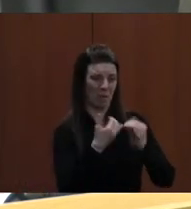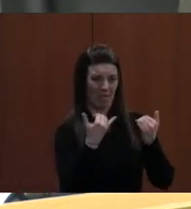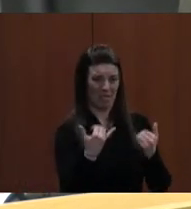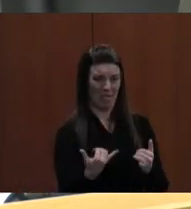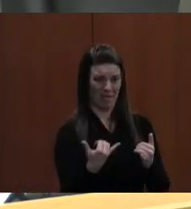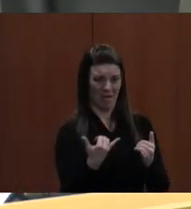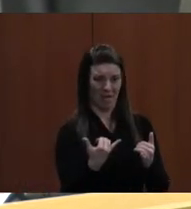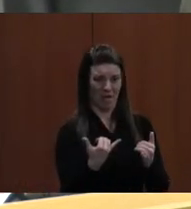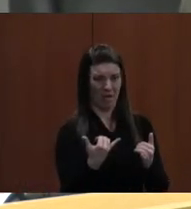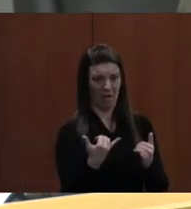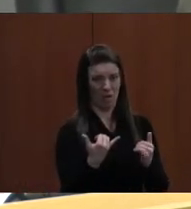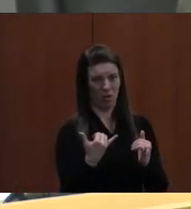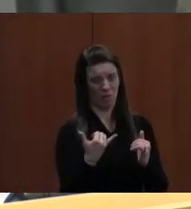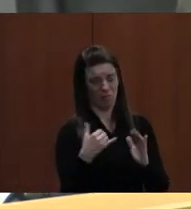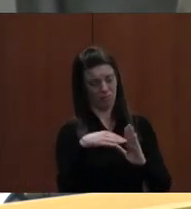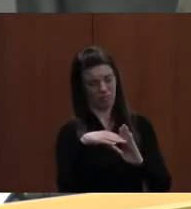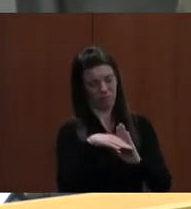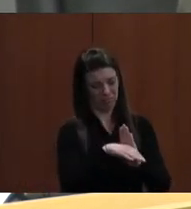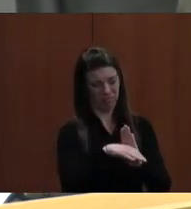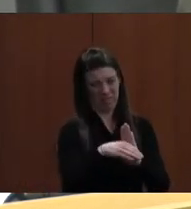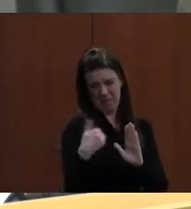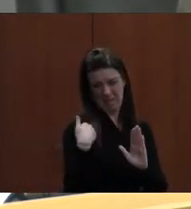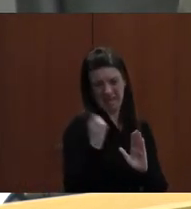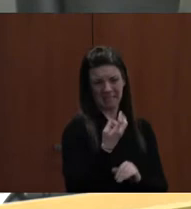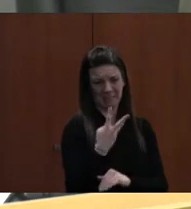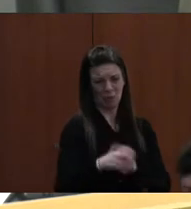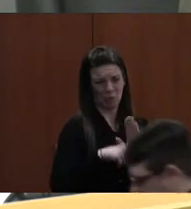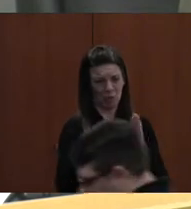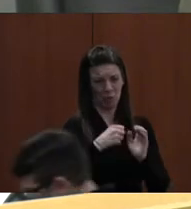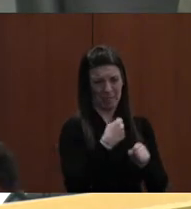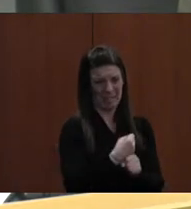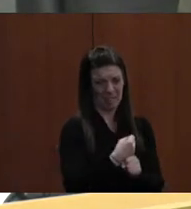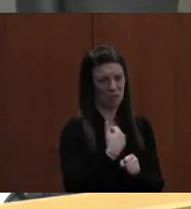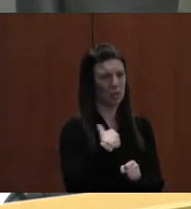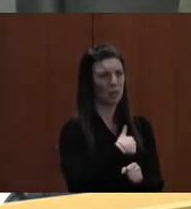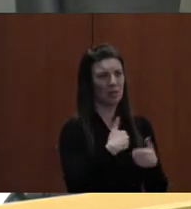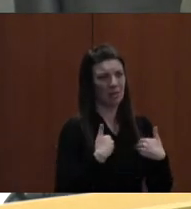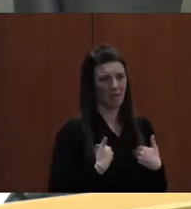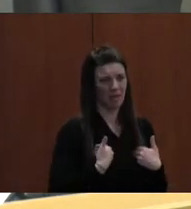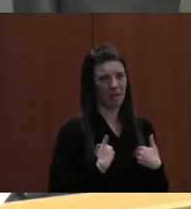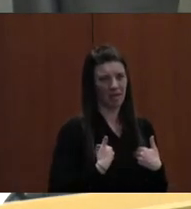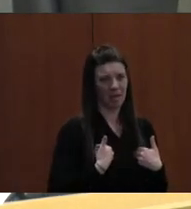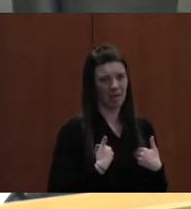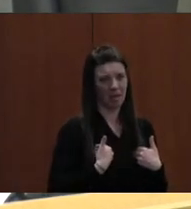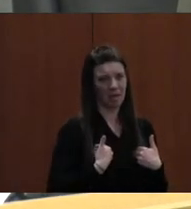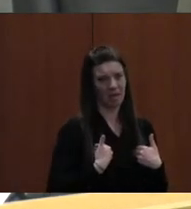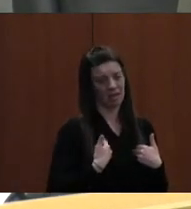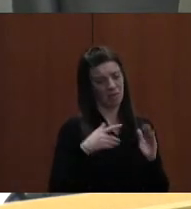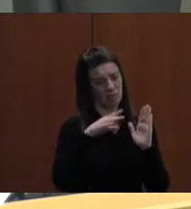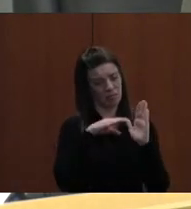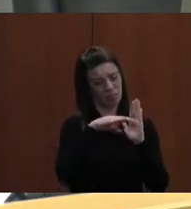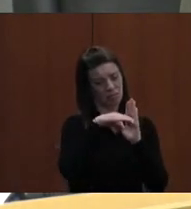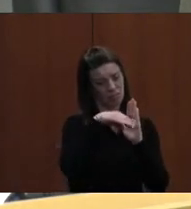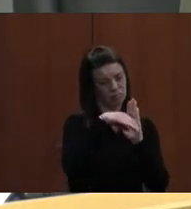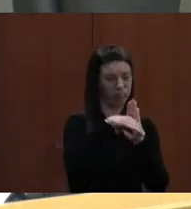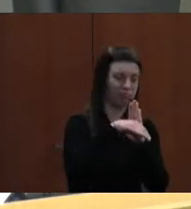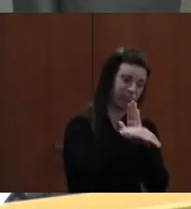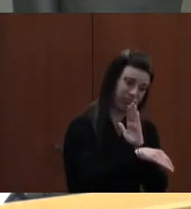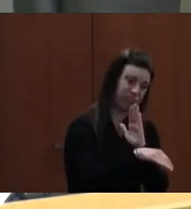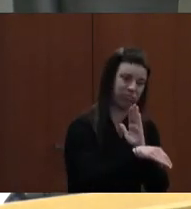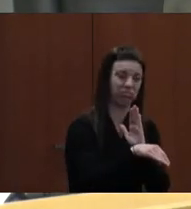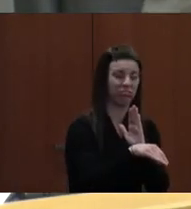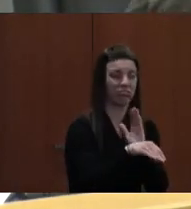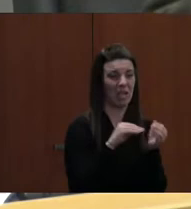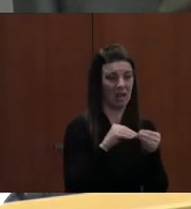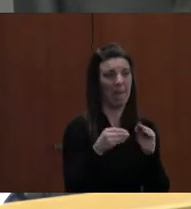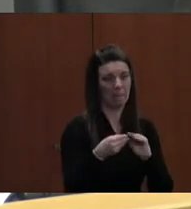help me with numbers, but over the last couple of years, we've actually had, you know, flat to declining enrollment. Particularly elementary has been declining.